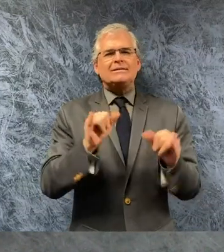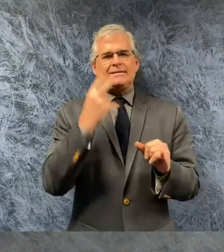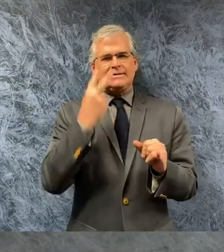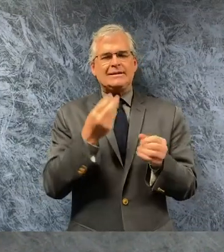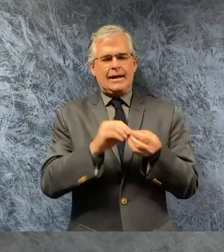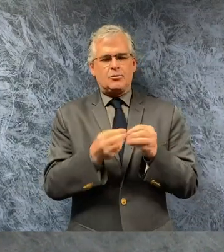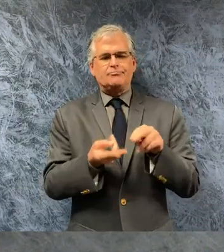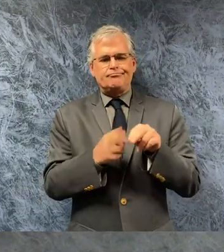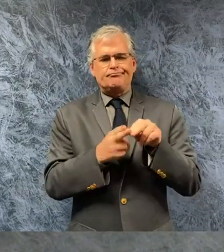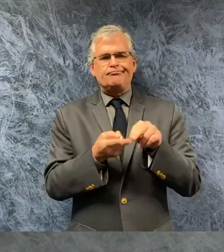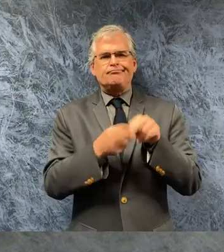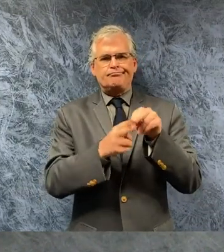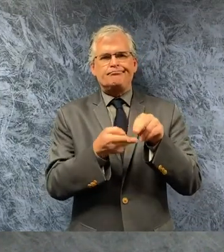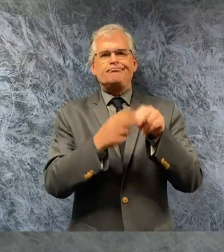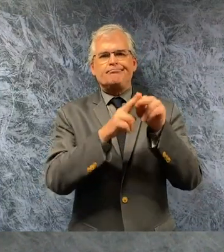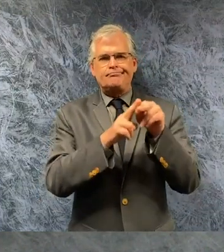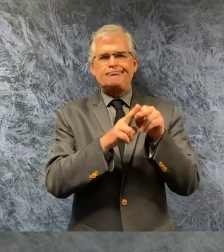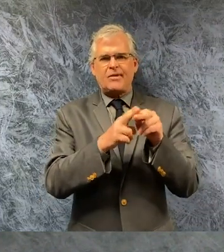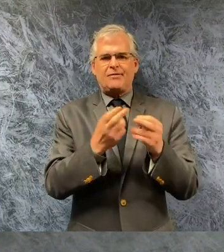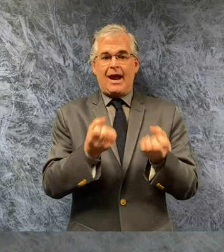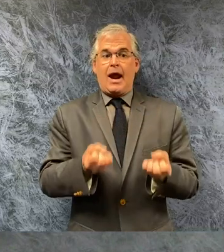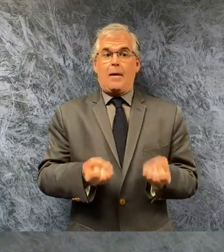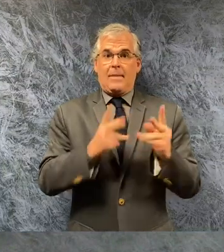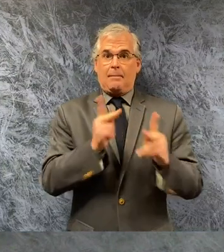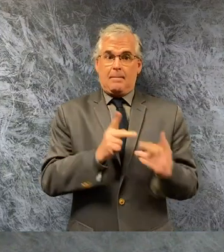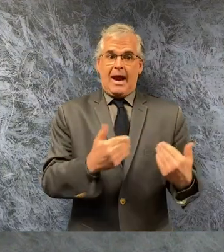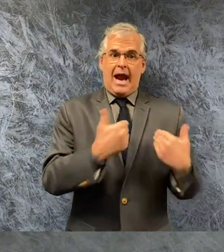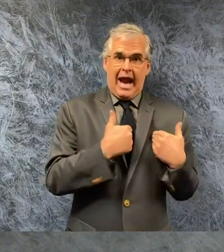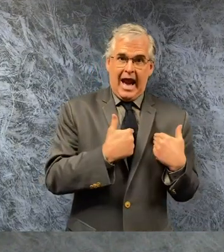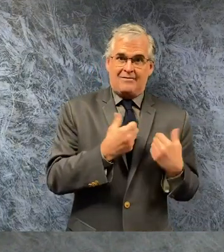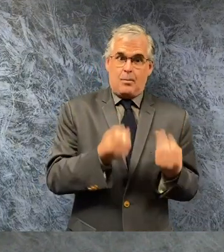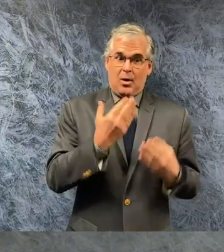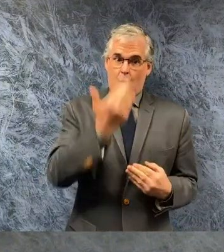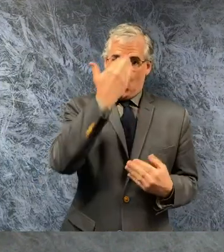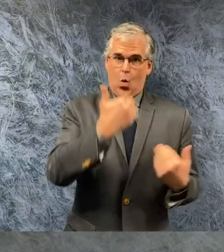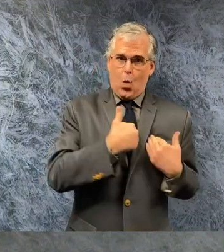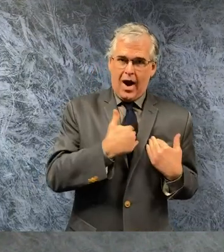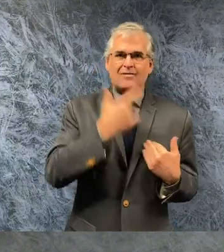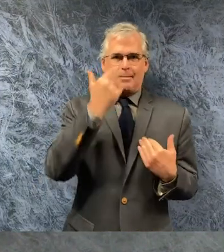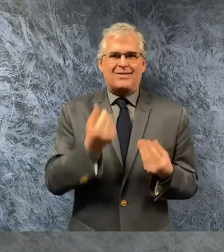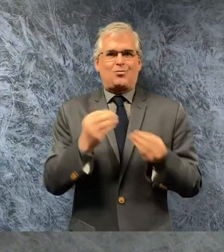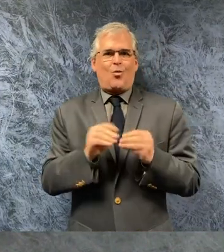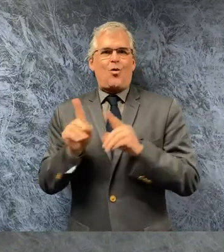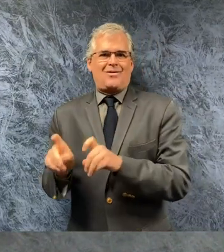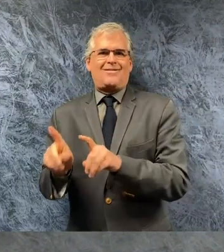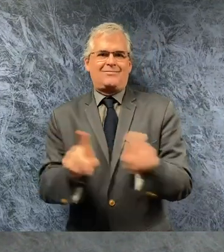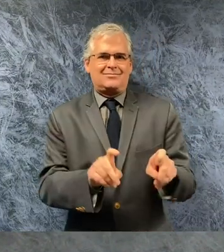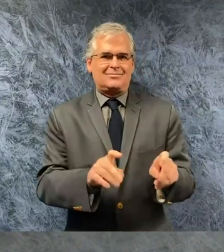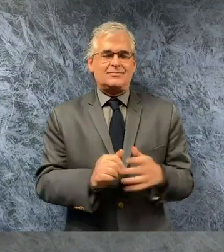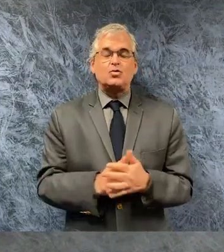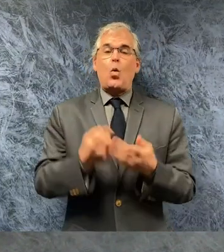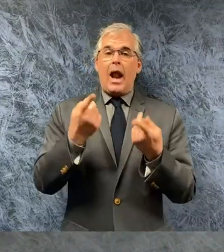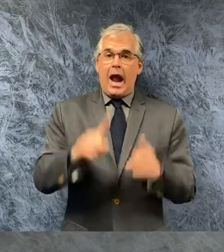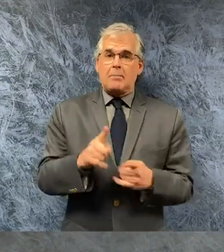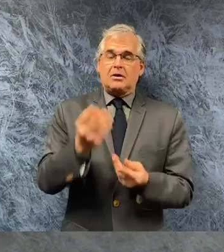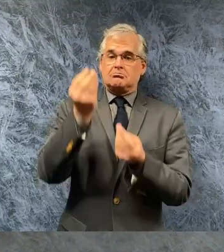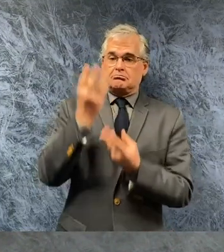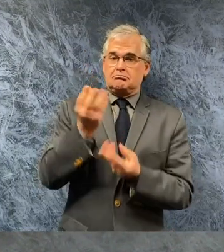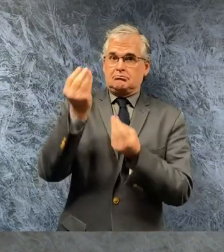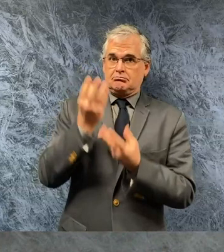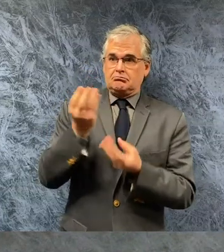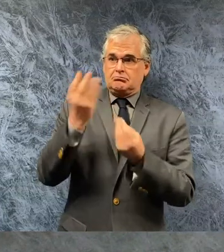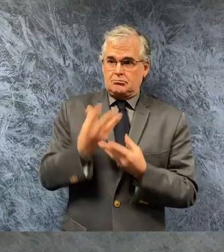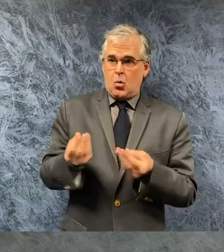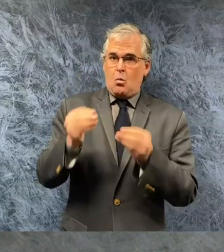positive cases a result of increased testing as we get more data on the testing results our medical advisory team will